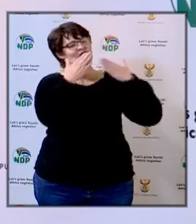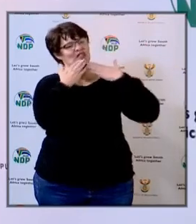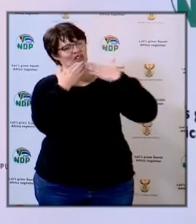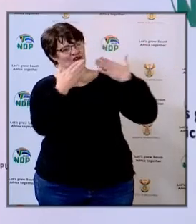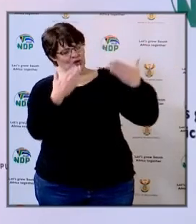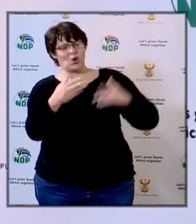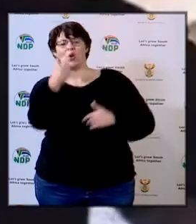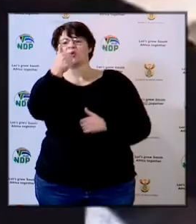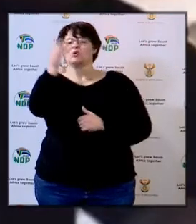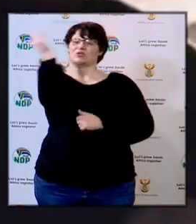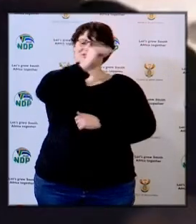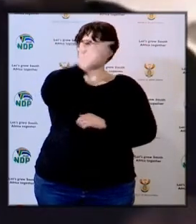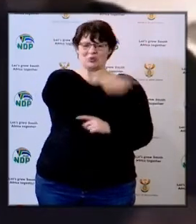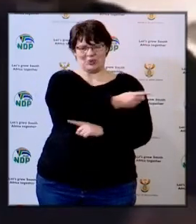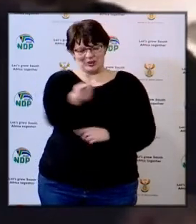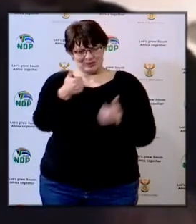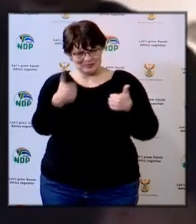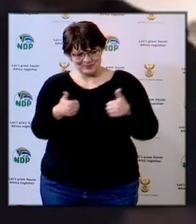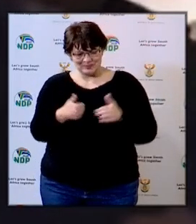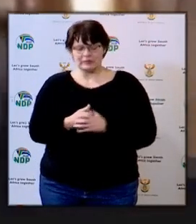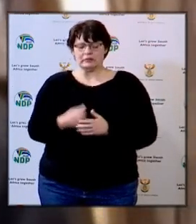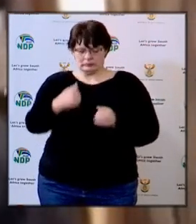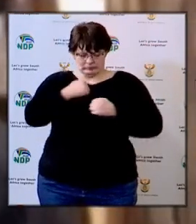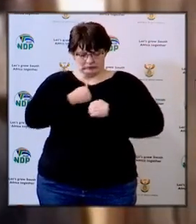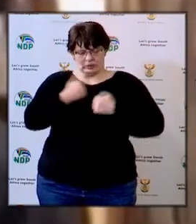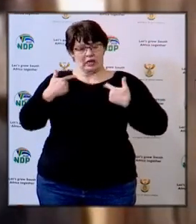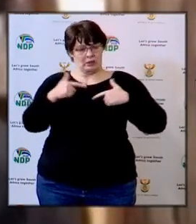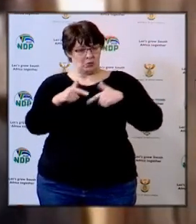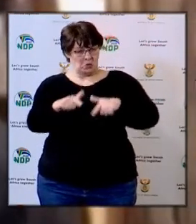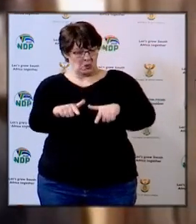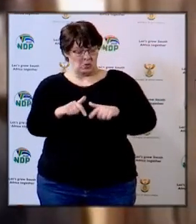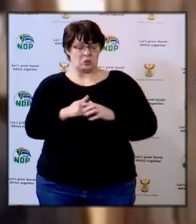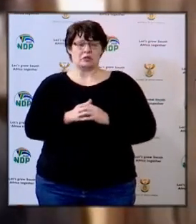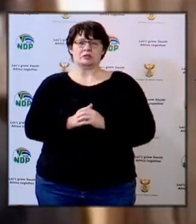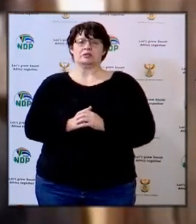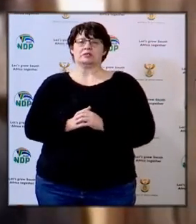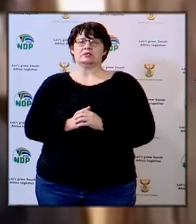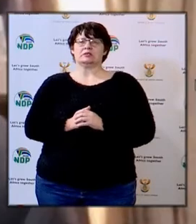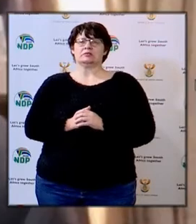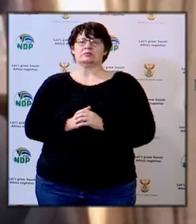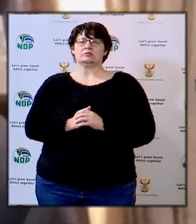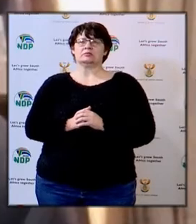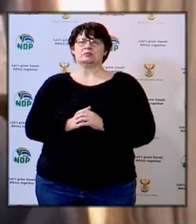Thank you very much and good afternoon to everybody. In terms of Limpopo, the facility